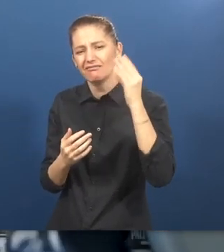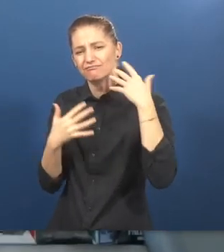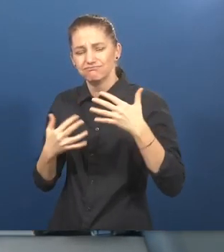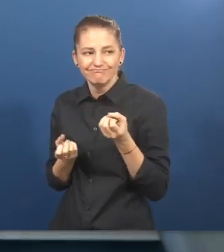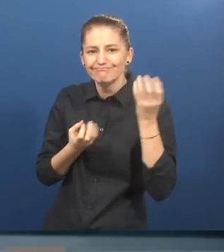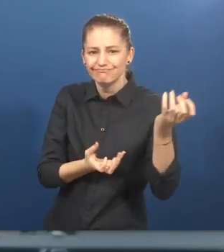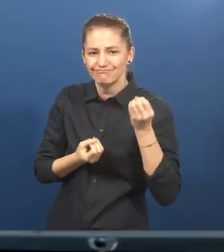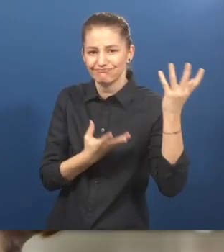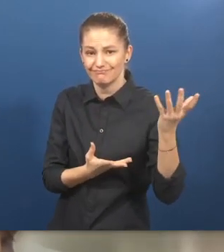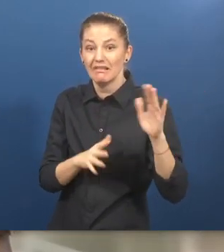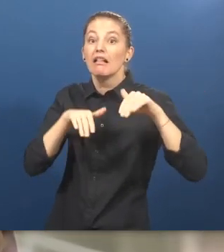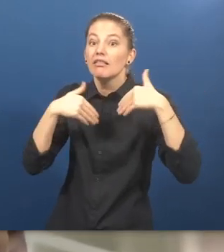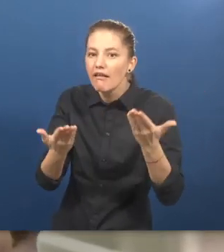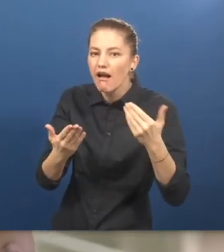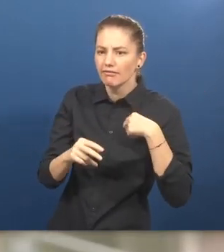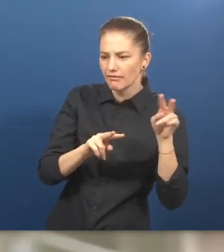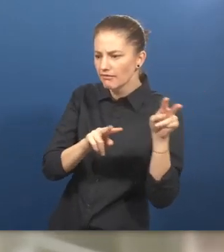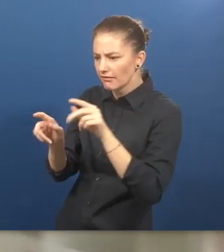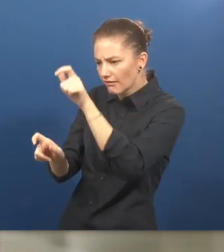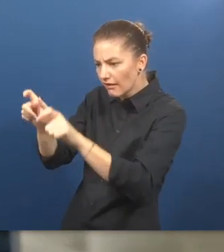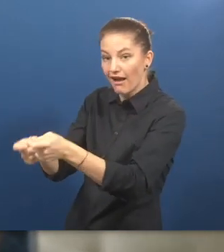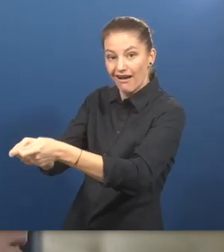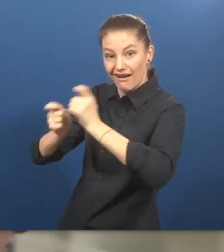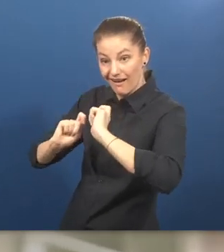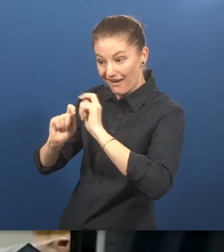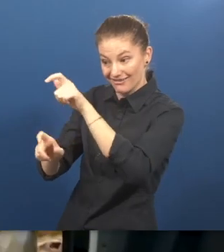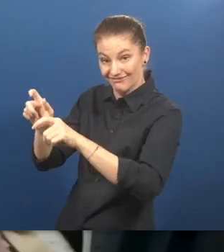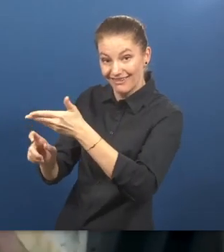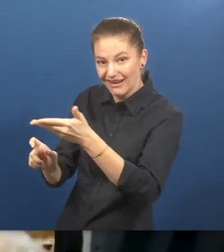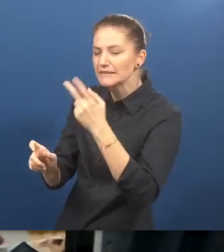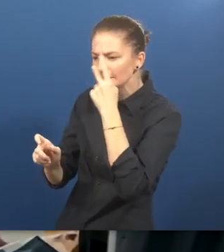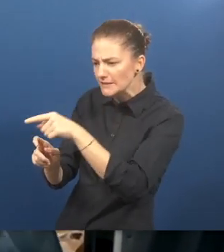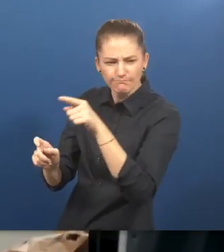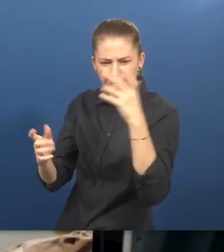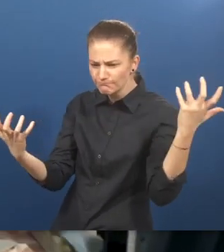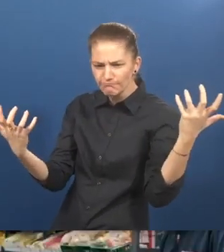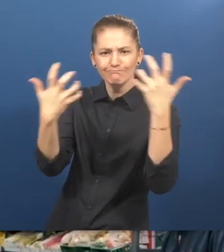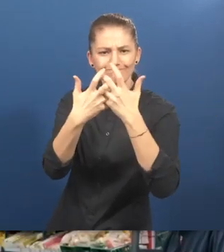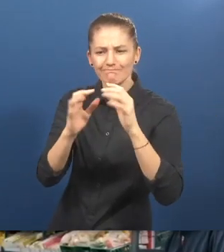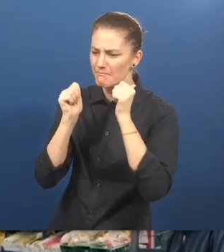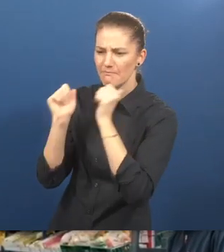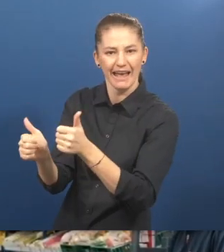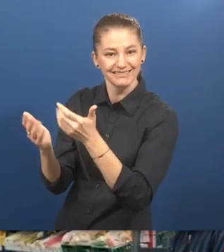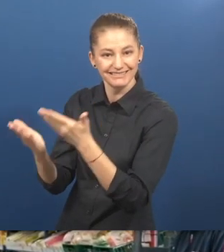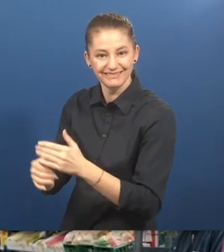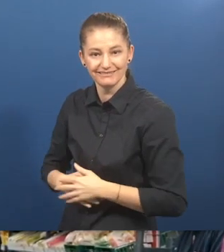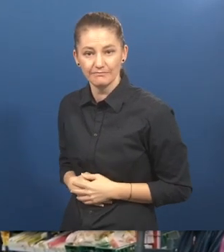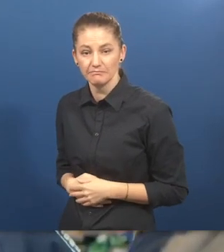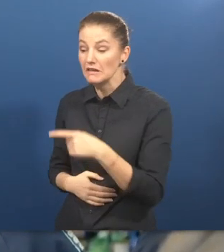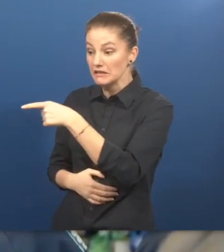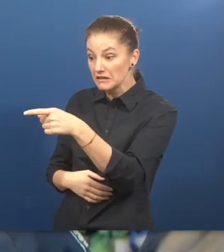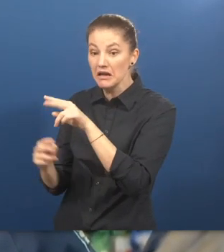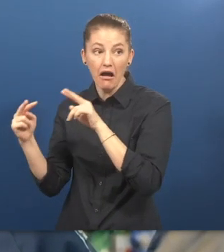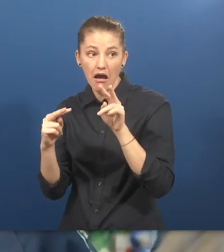job that suits her best. The applicant is confirmed that she has skills that are